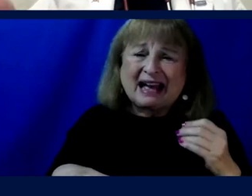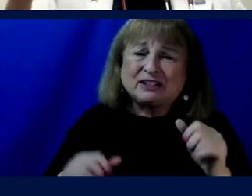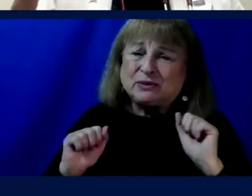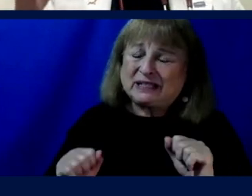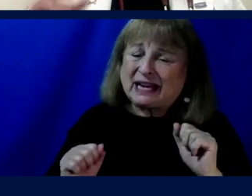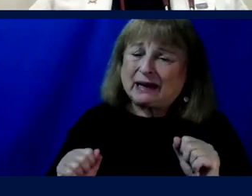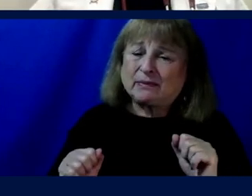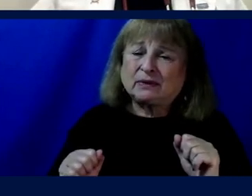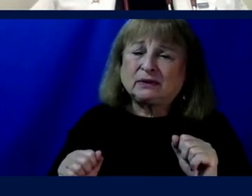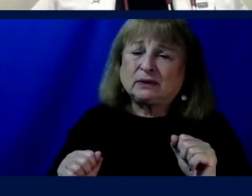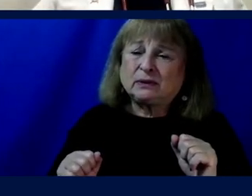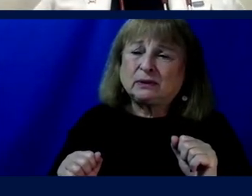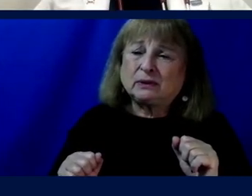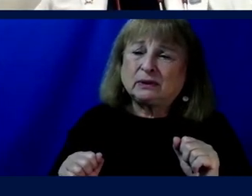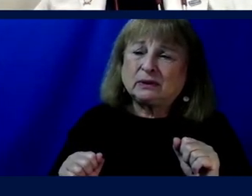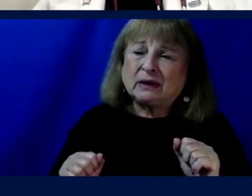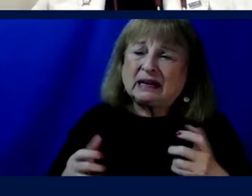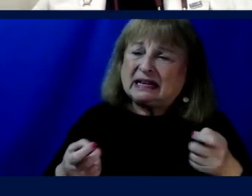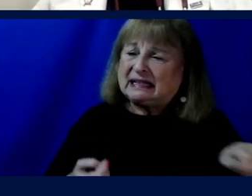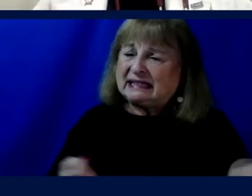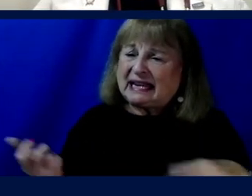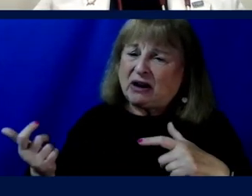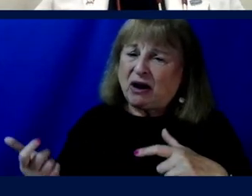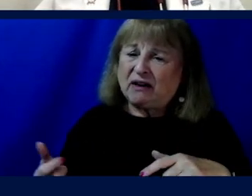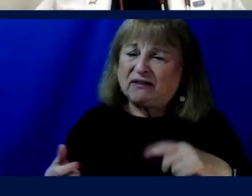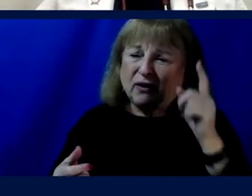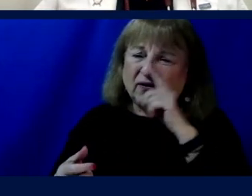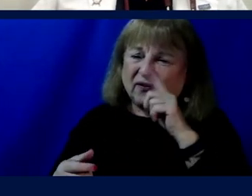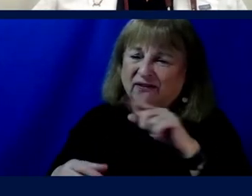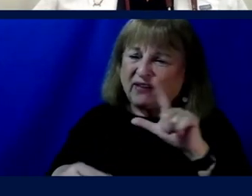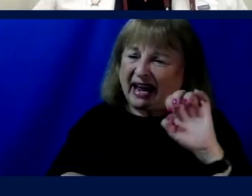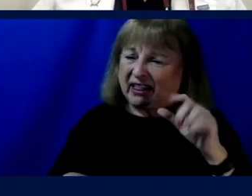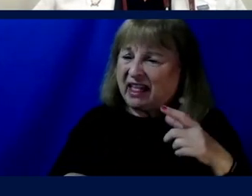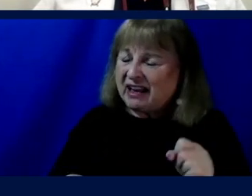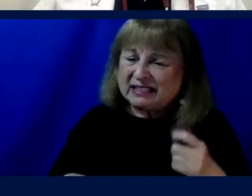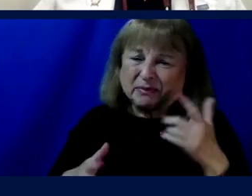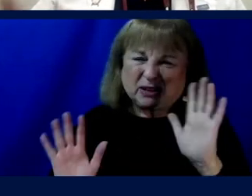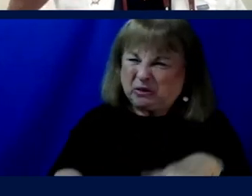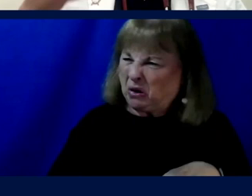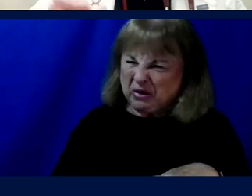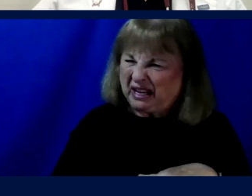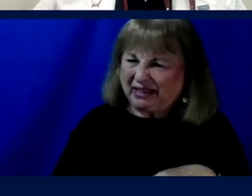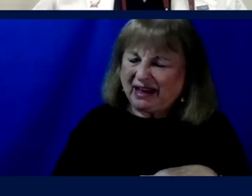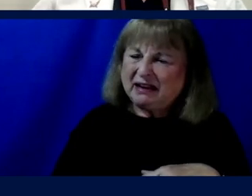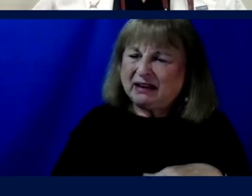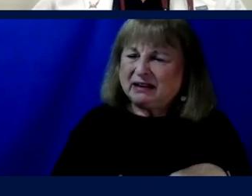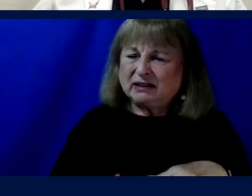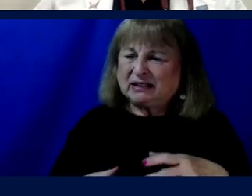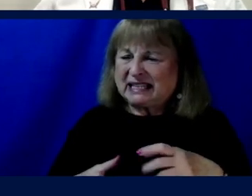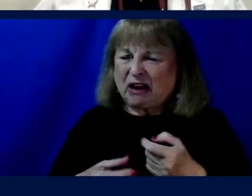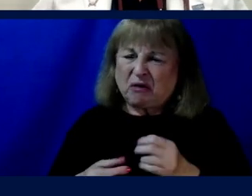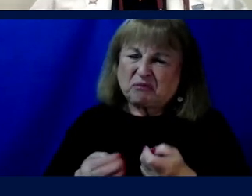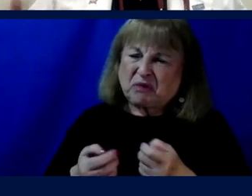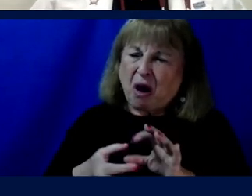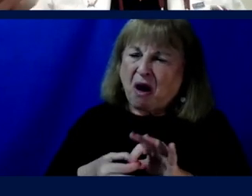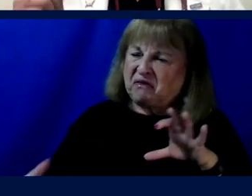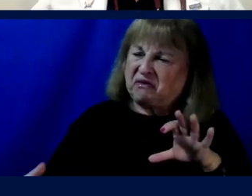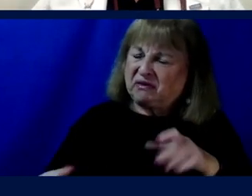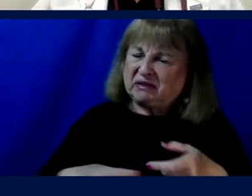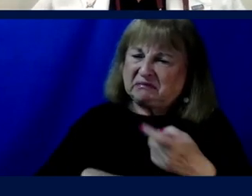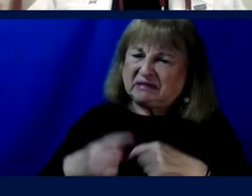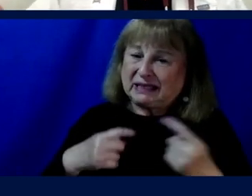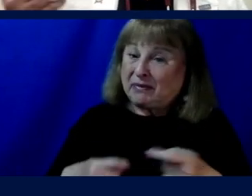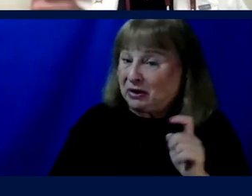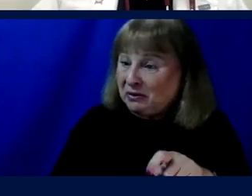was able to just doff her lower extremity prosthesis in microgravity because you don't need that thing. You can pop it right off and in place, pop on something